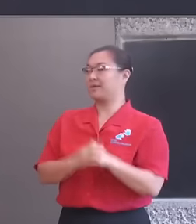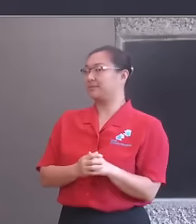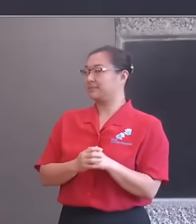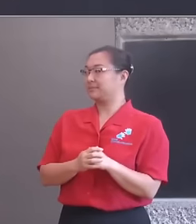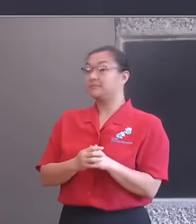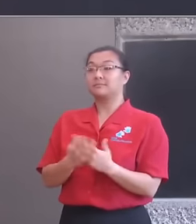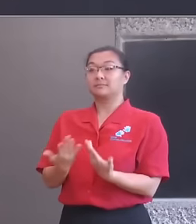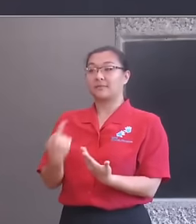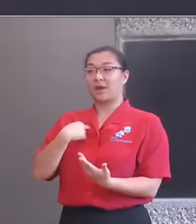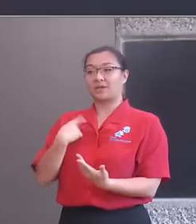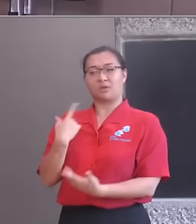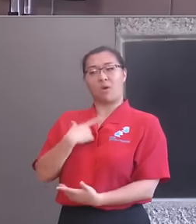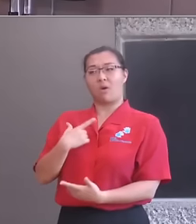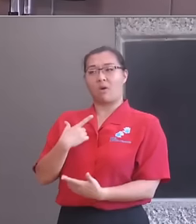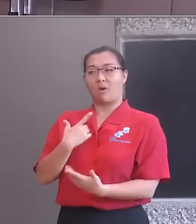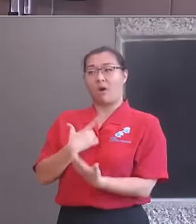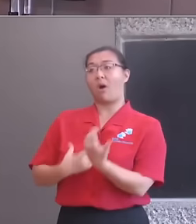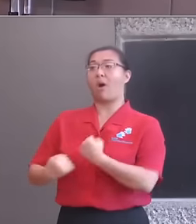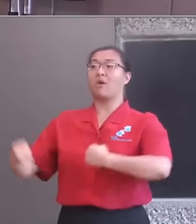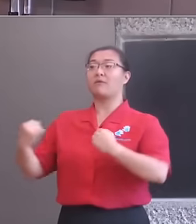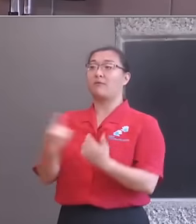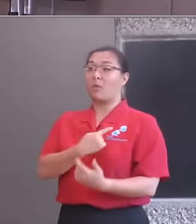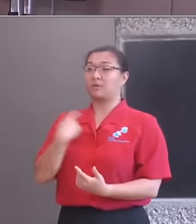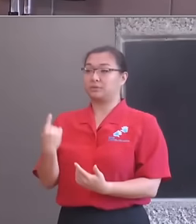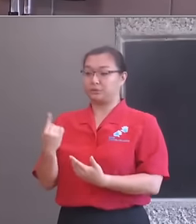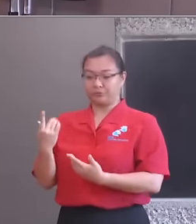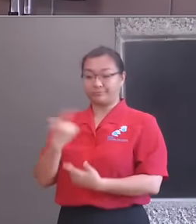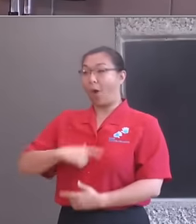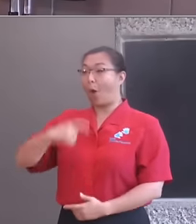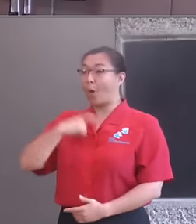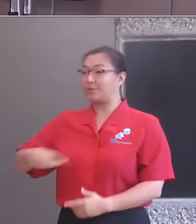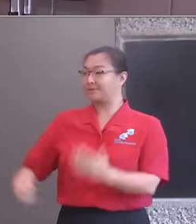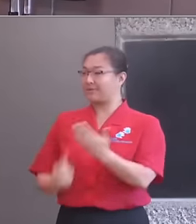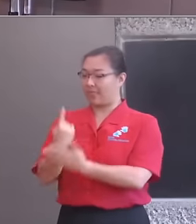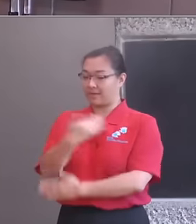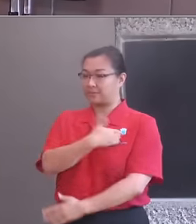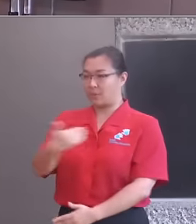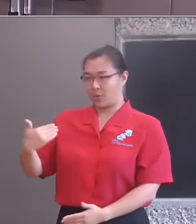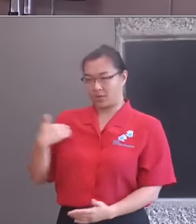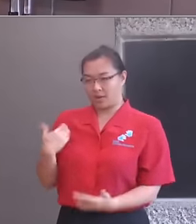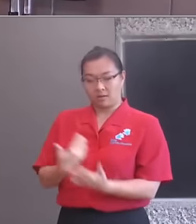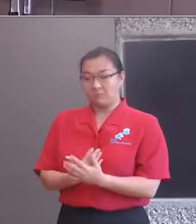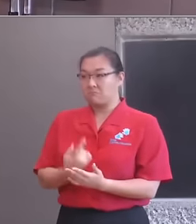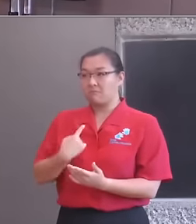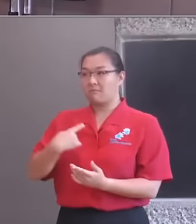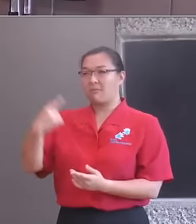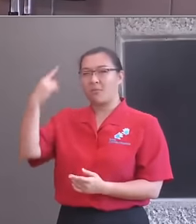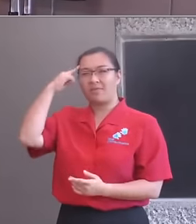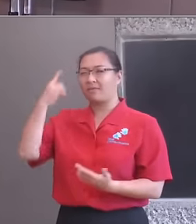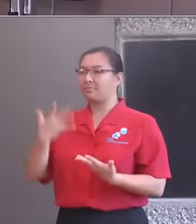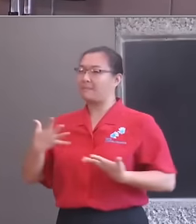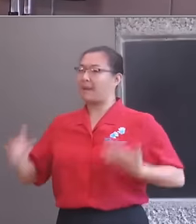us to host this event this morning because we believe there is no greater issue in the arts today